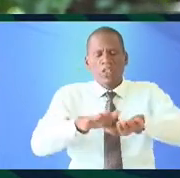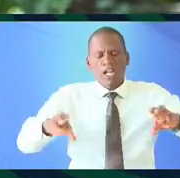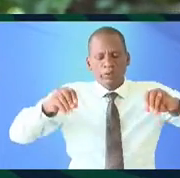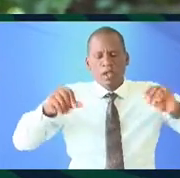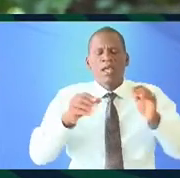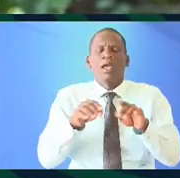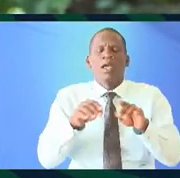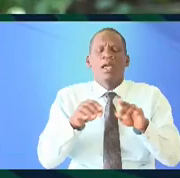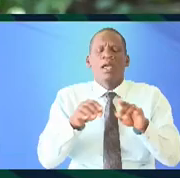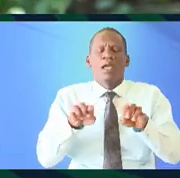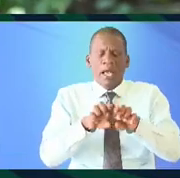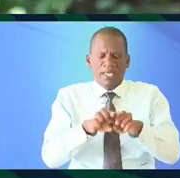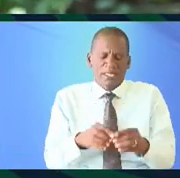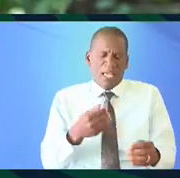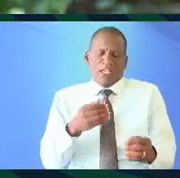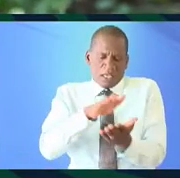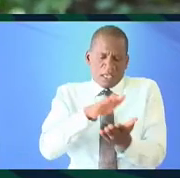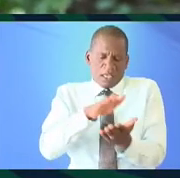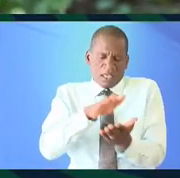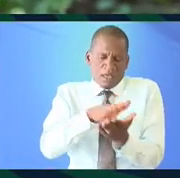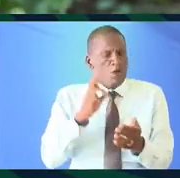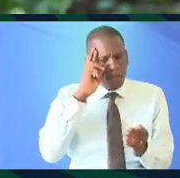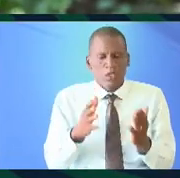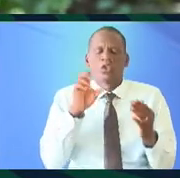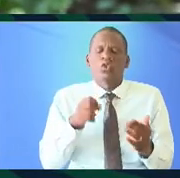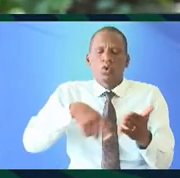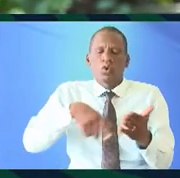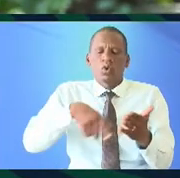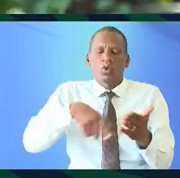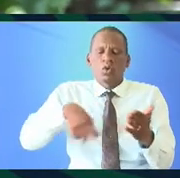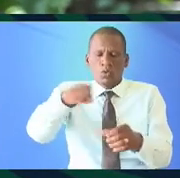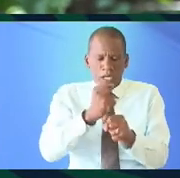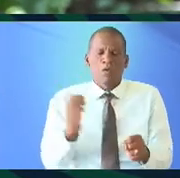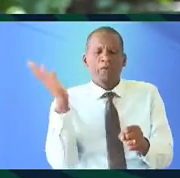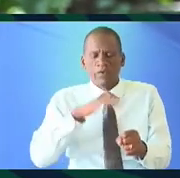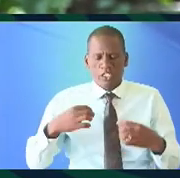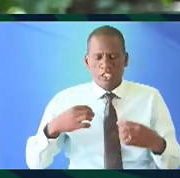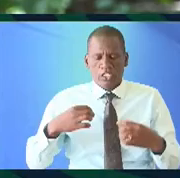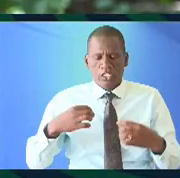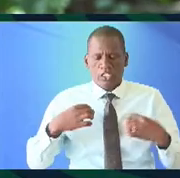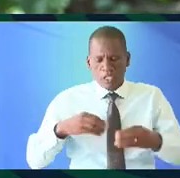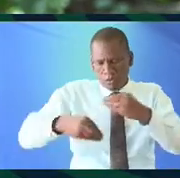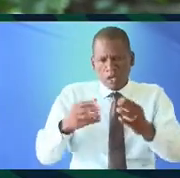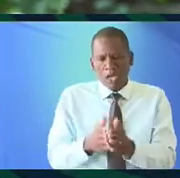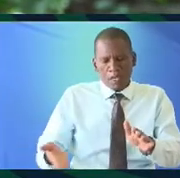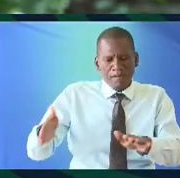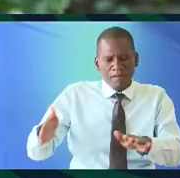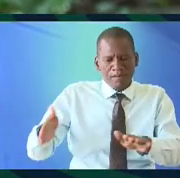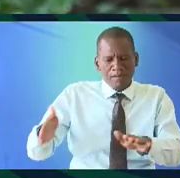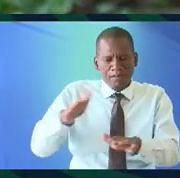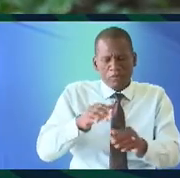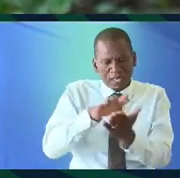land and the soil as a holder of memory so we finished the textile and we buried the